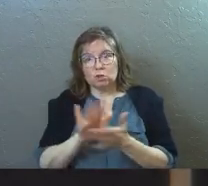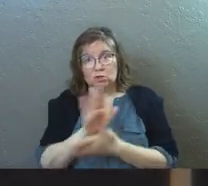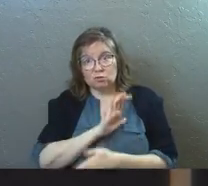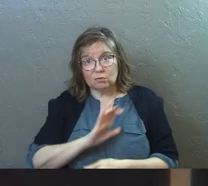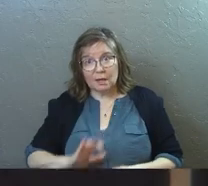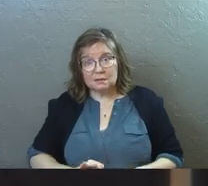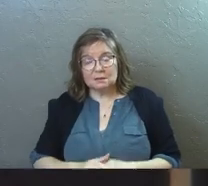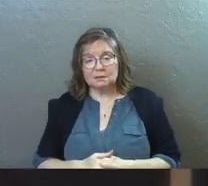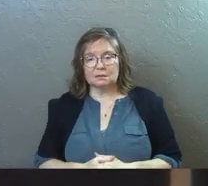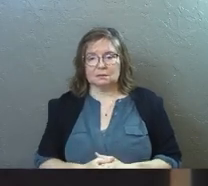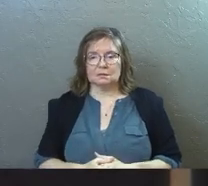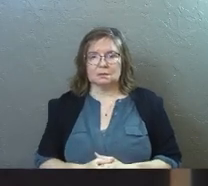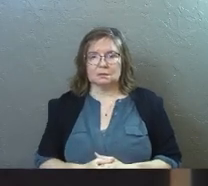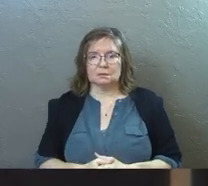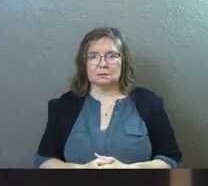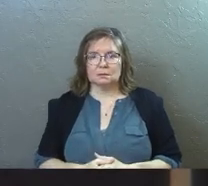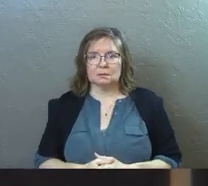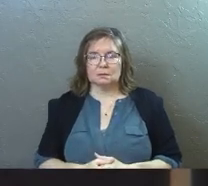Jesus Christ.